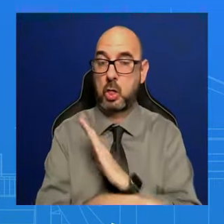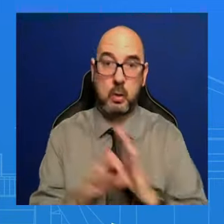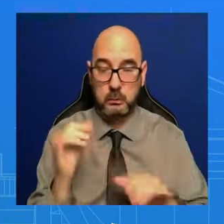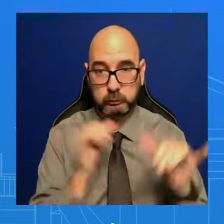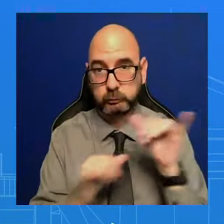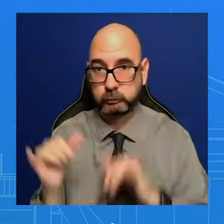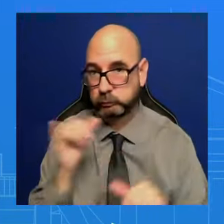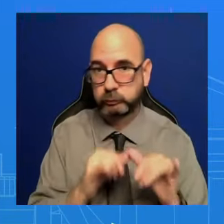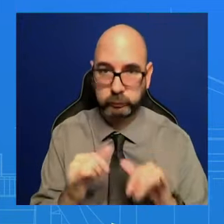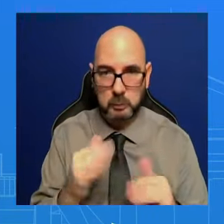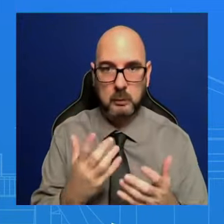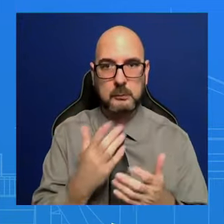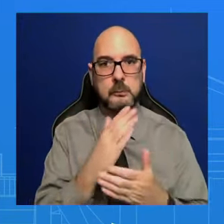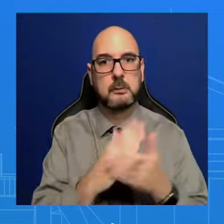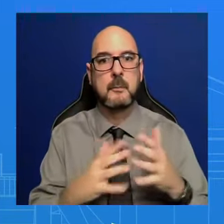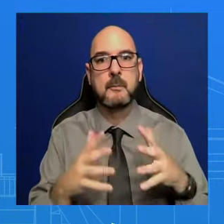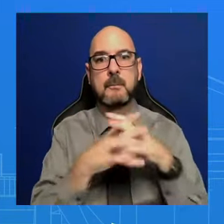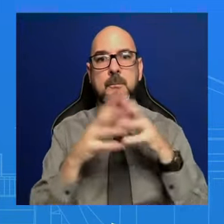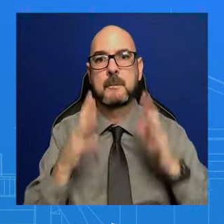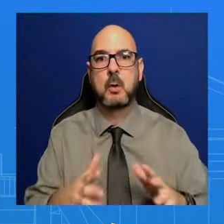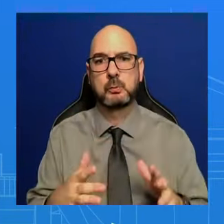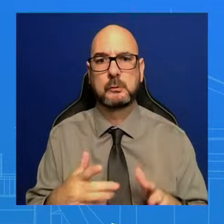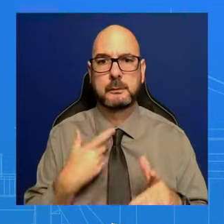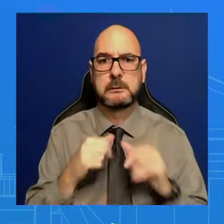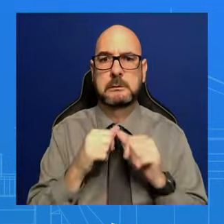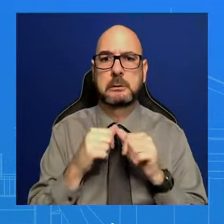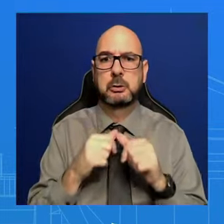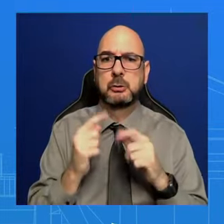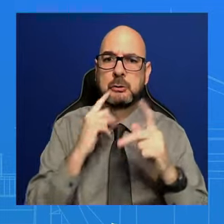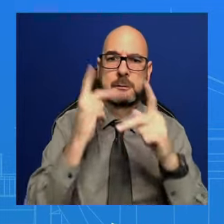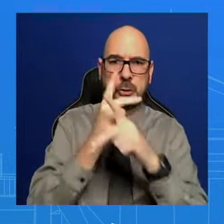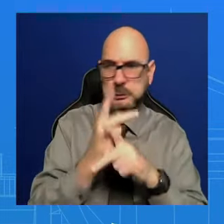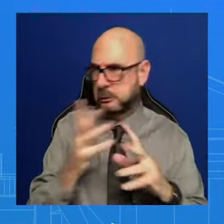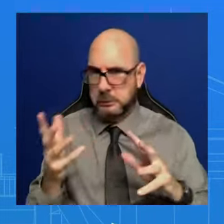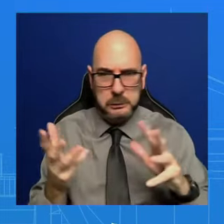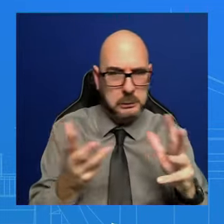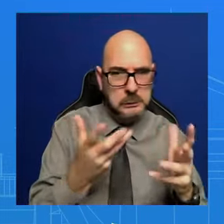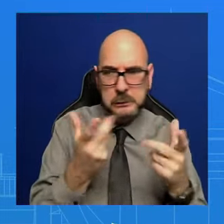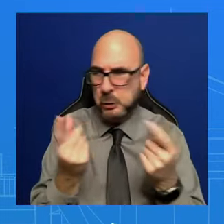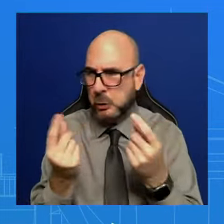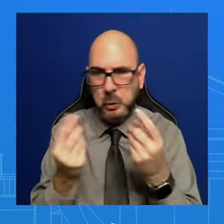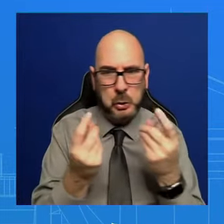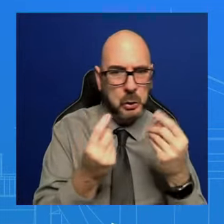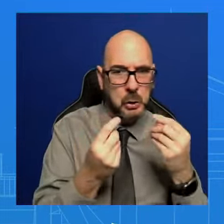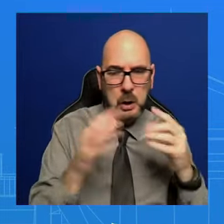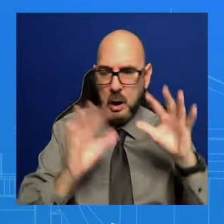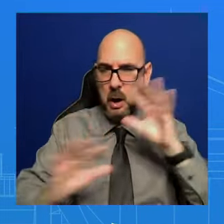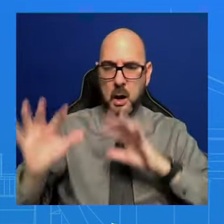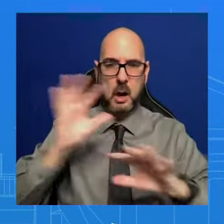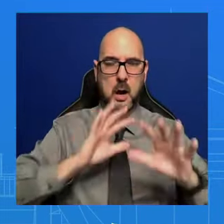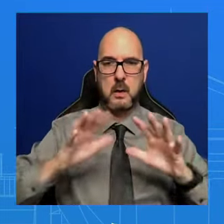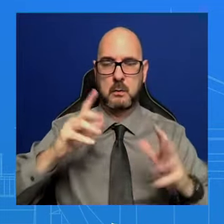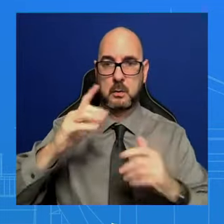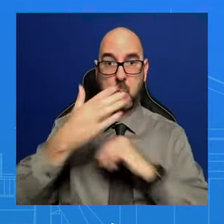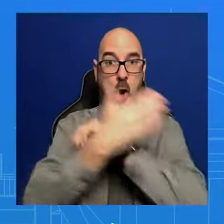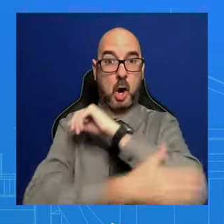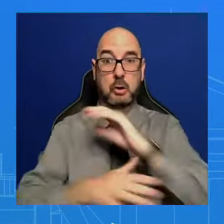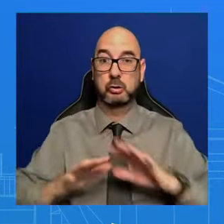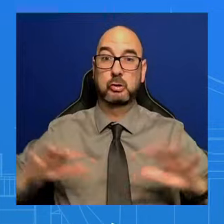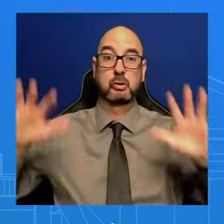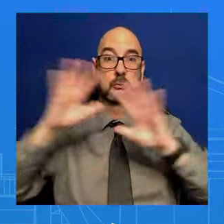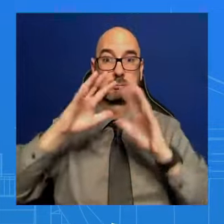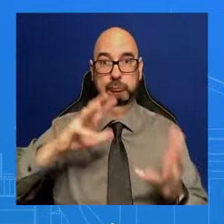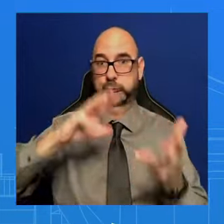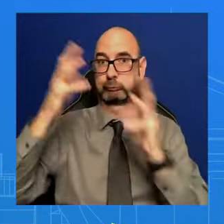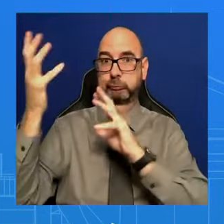still figure out where we are and what's going on and what this administration has done. This is why the State of the Union is going to be so critical, so important, because the